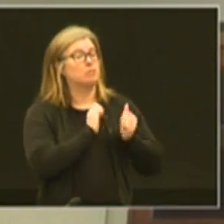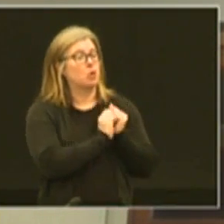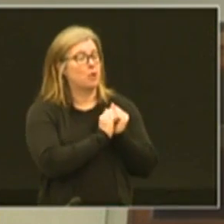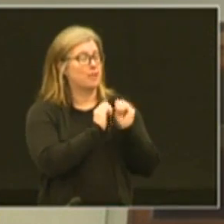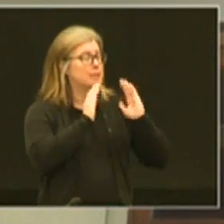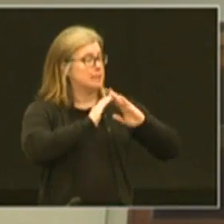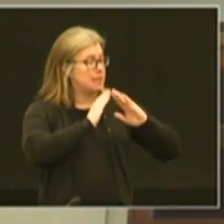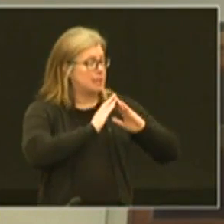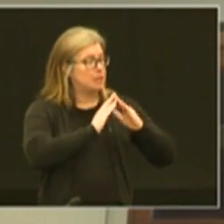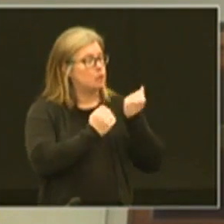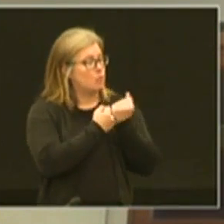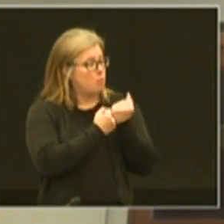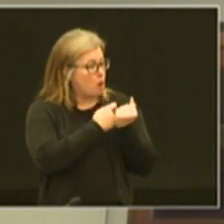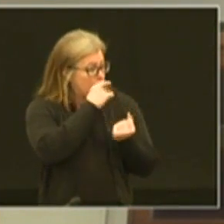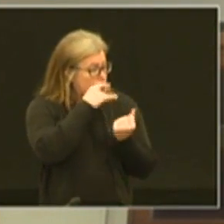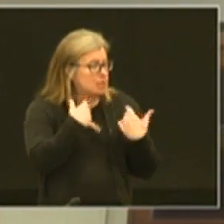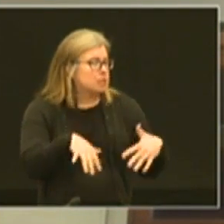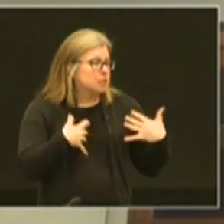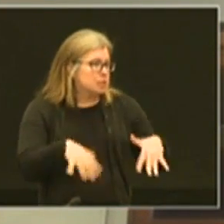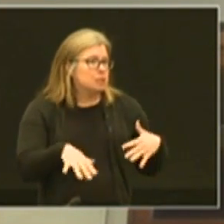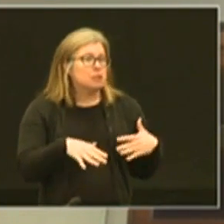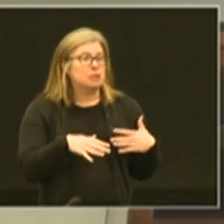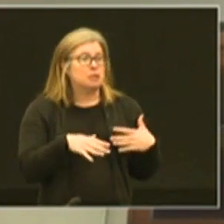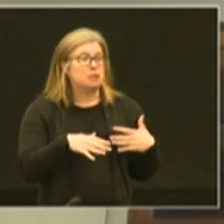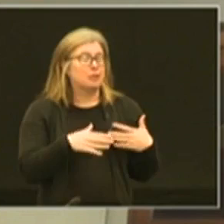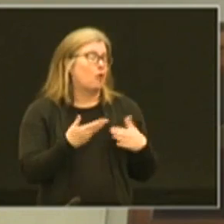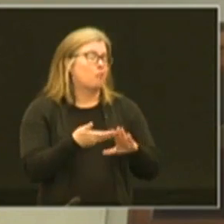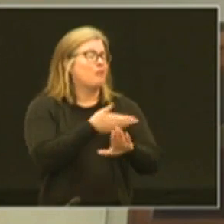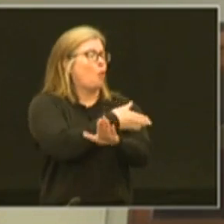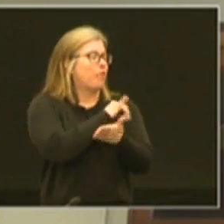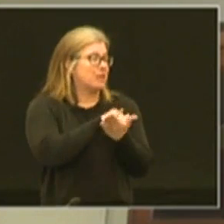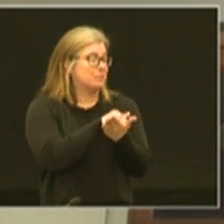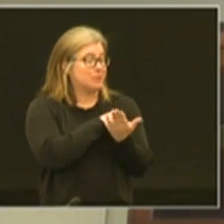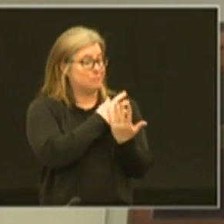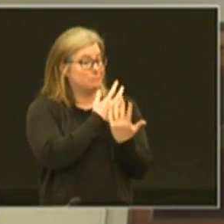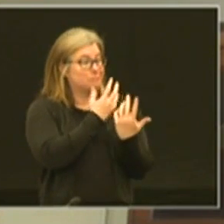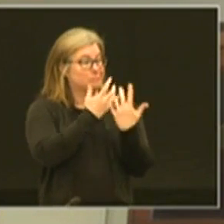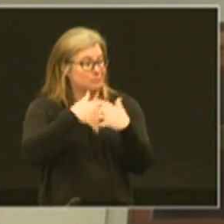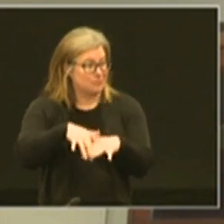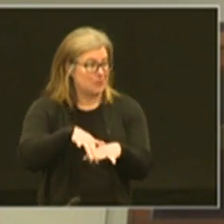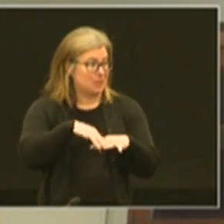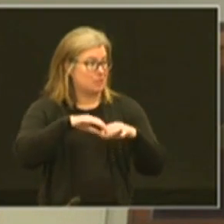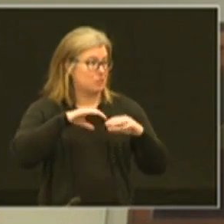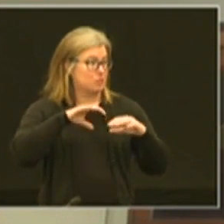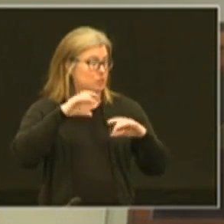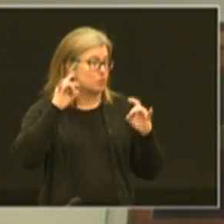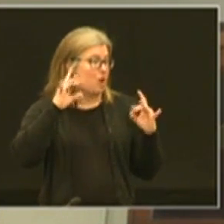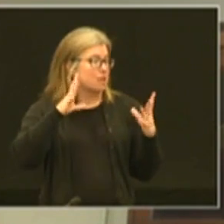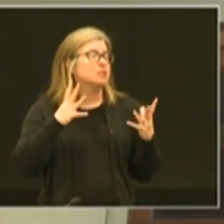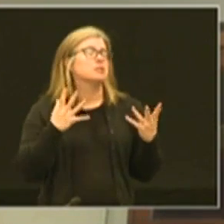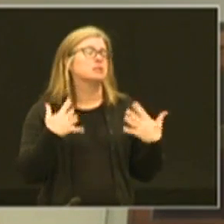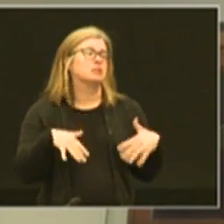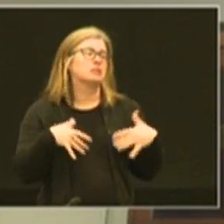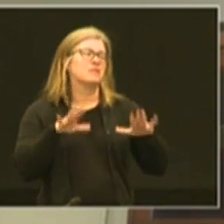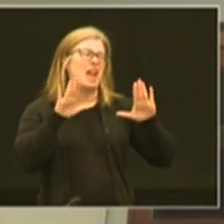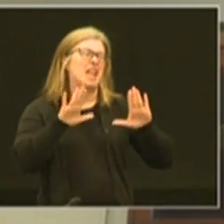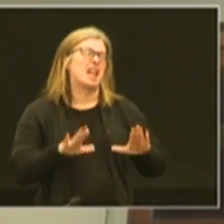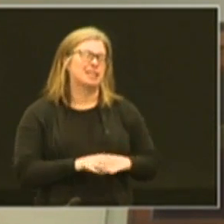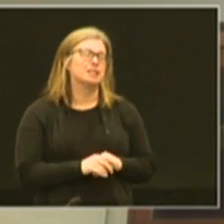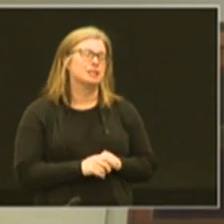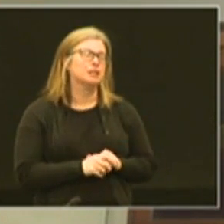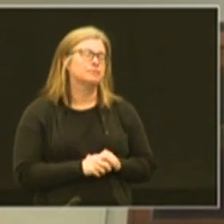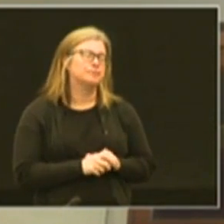with the city to support our kids well before this but even into this crisis has been fantastic